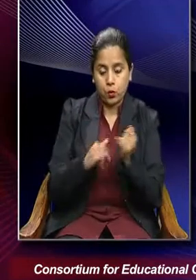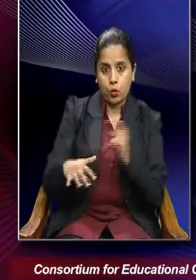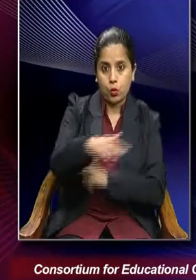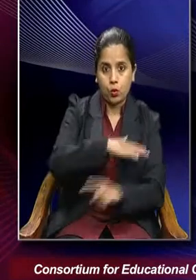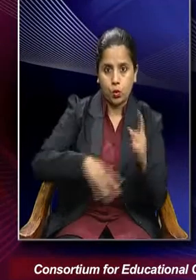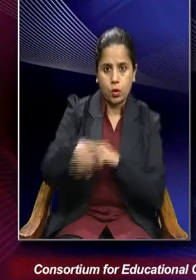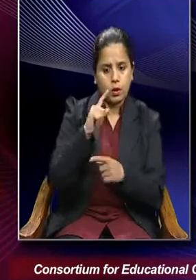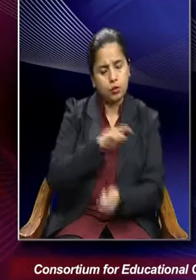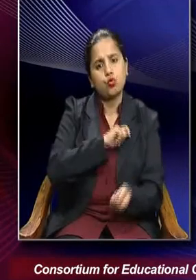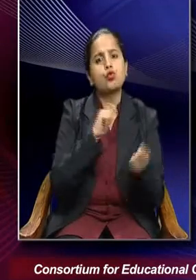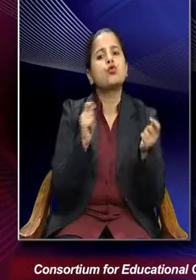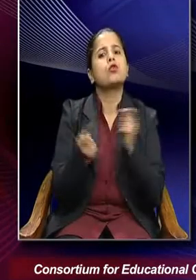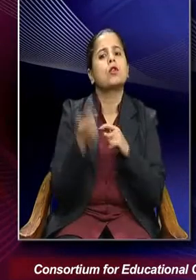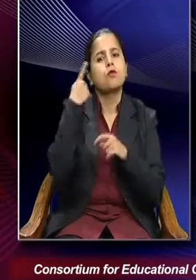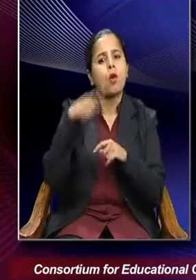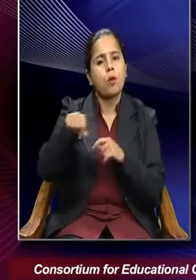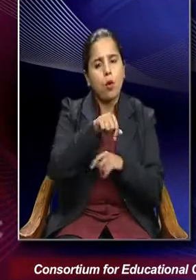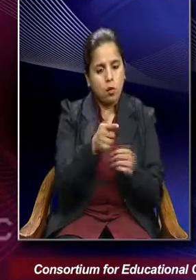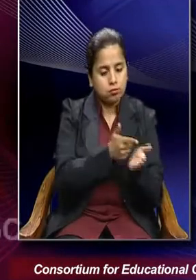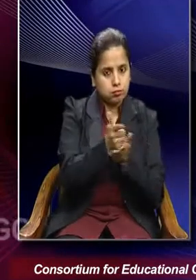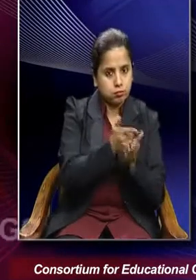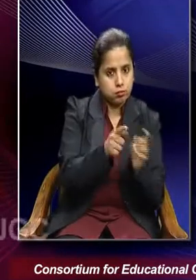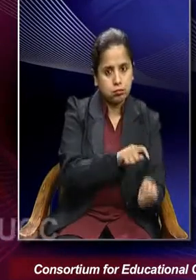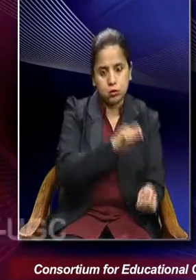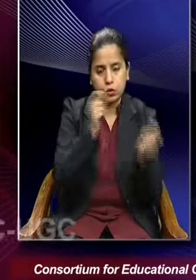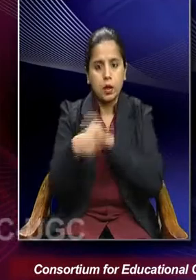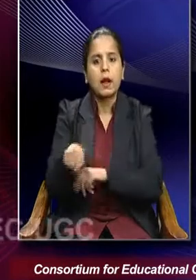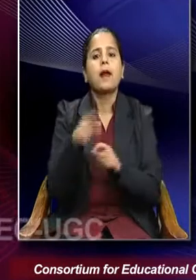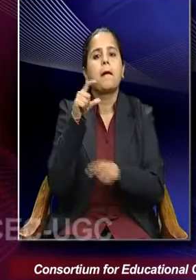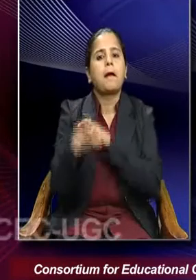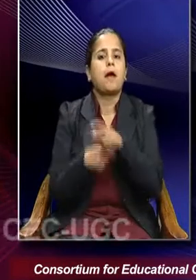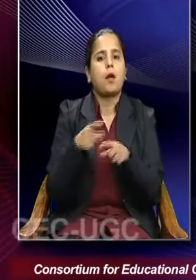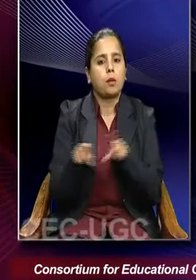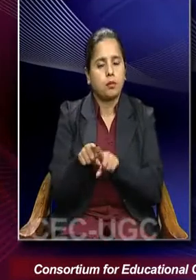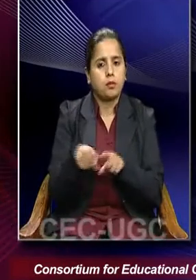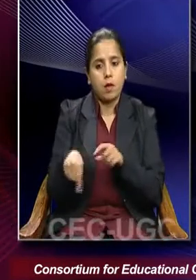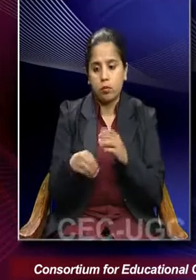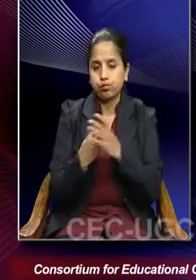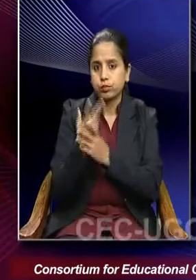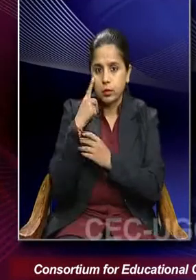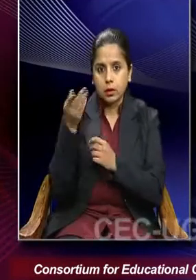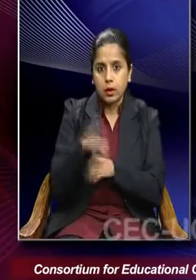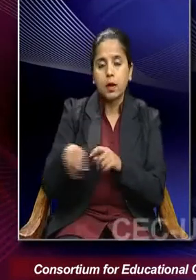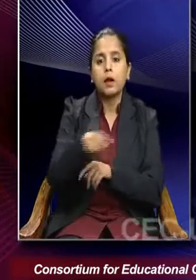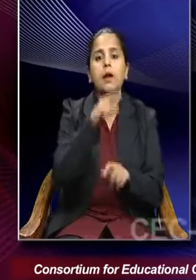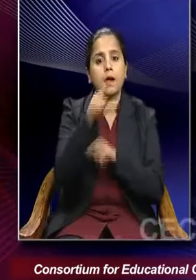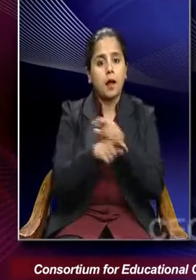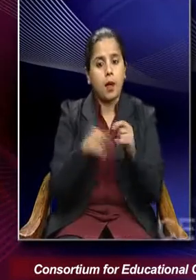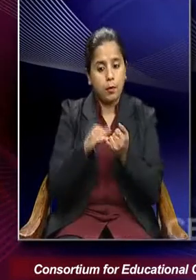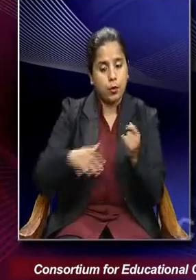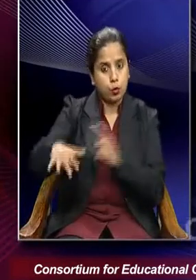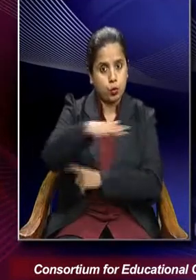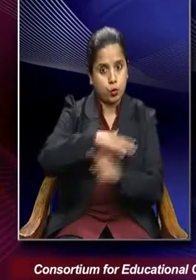would change from agriculture to industrial. With the emergence of industrial society,